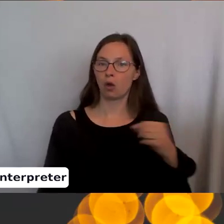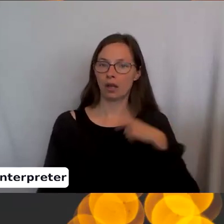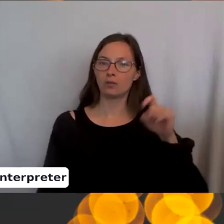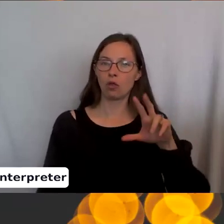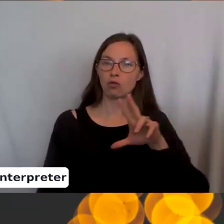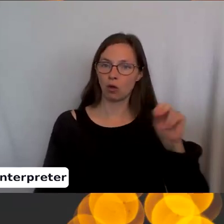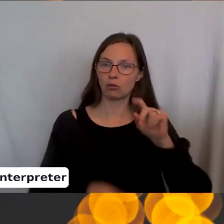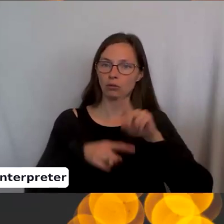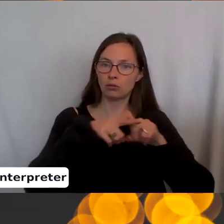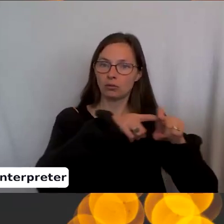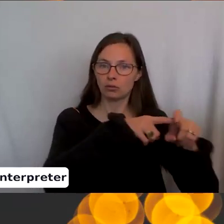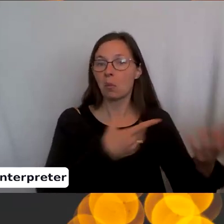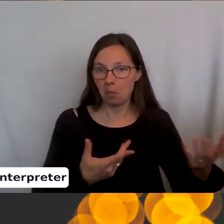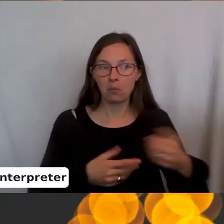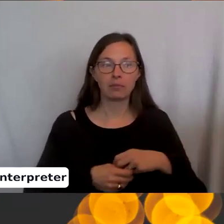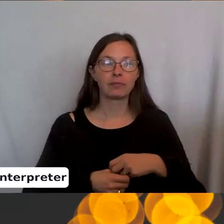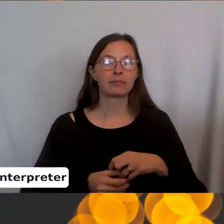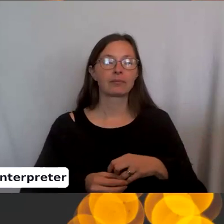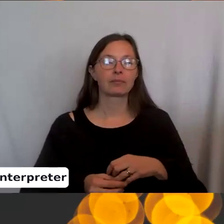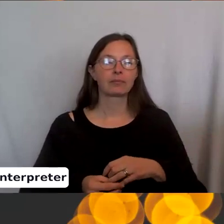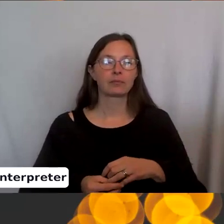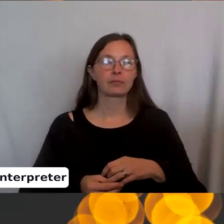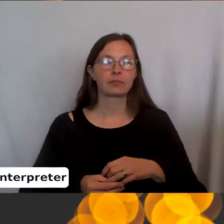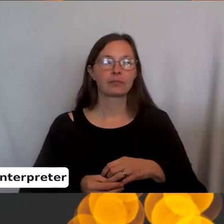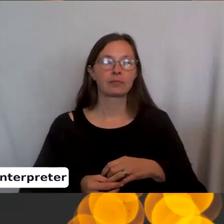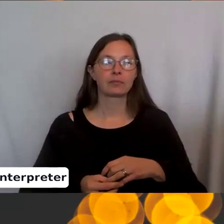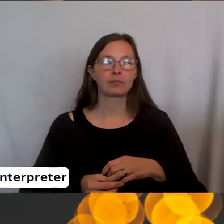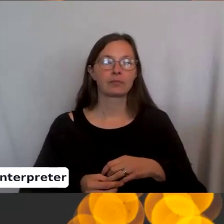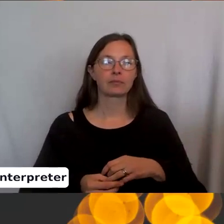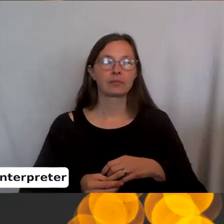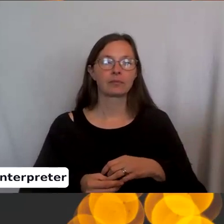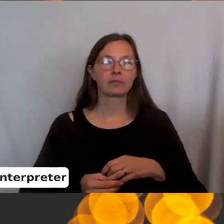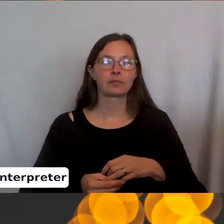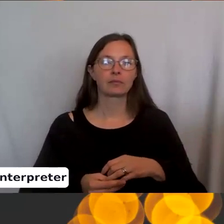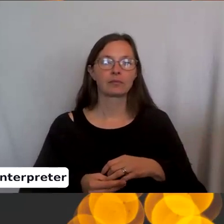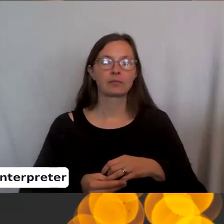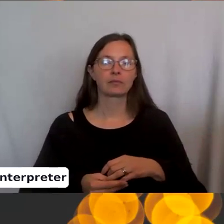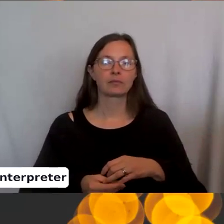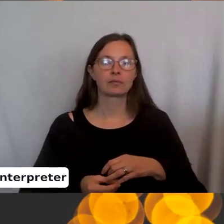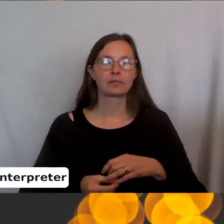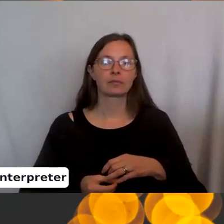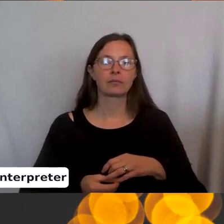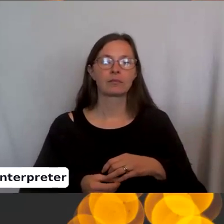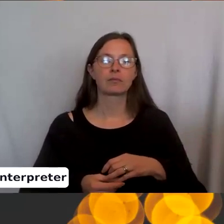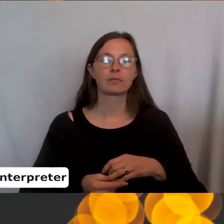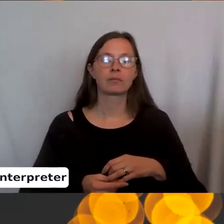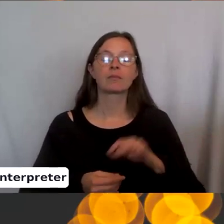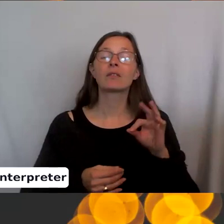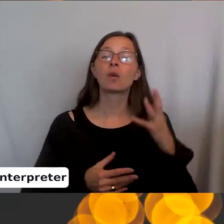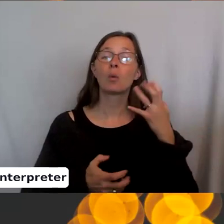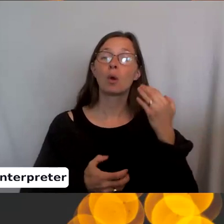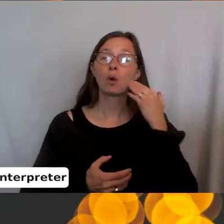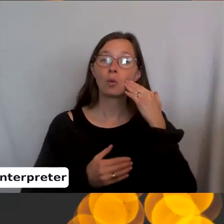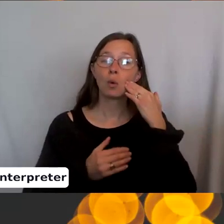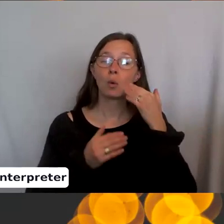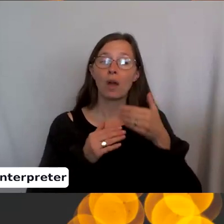want it to be, you know, with a scarf, you just keep knitting until you want it to stop. But if you wanted to know in advance how much yarn you were going